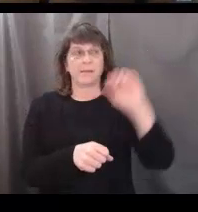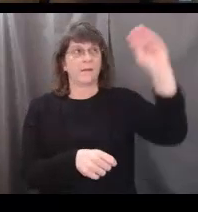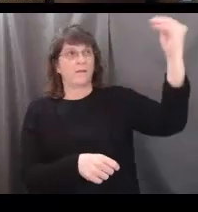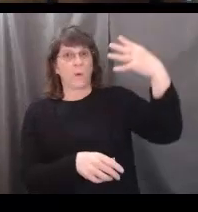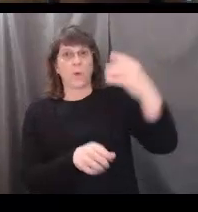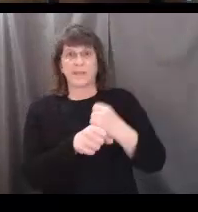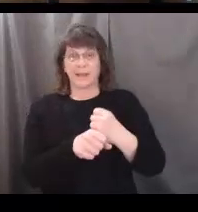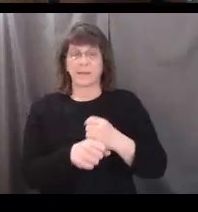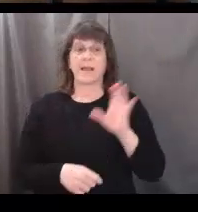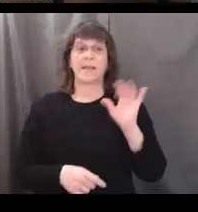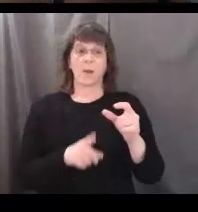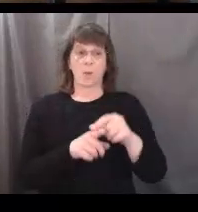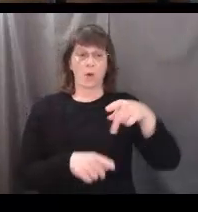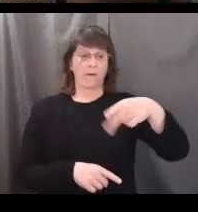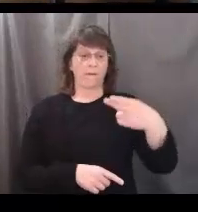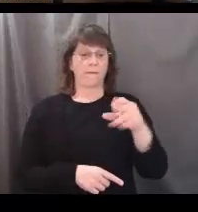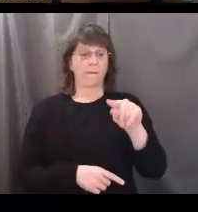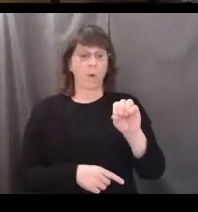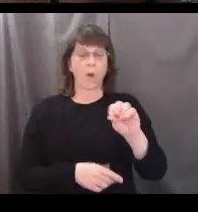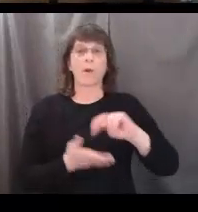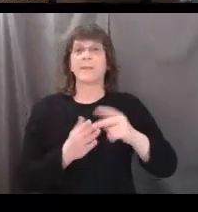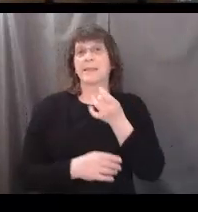The word photo means light.